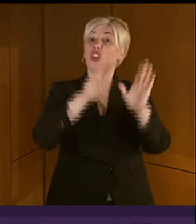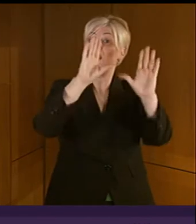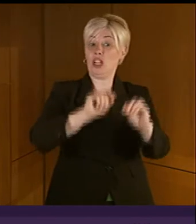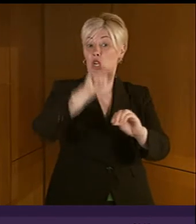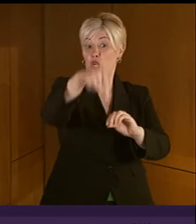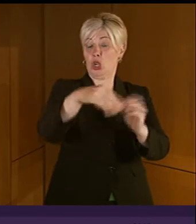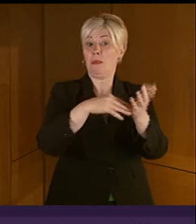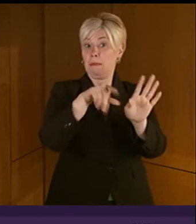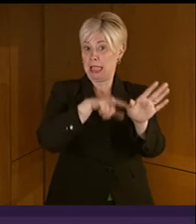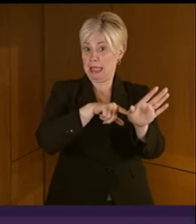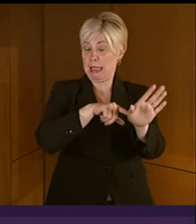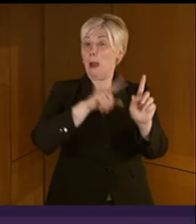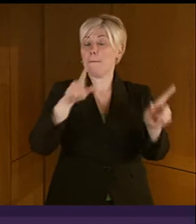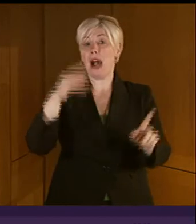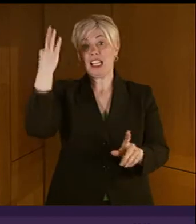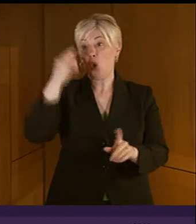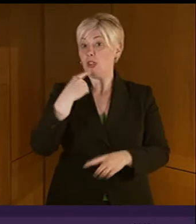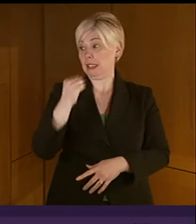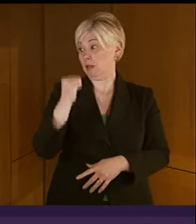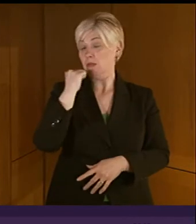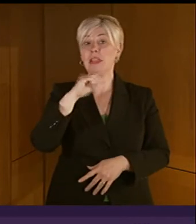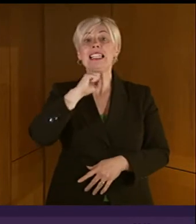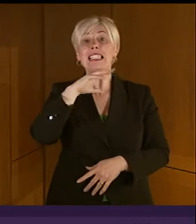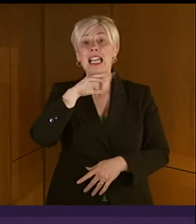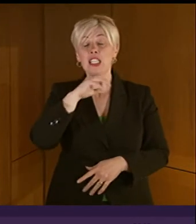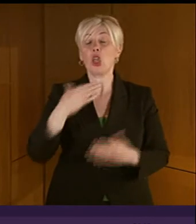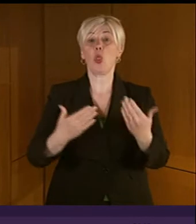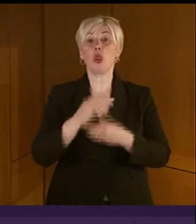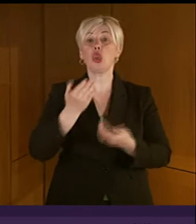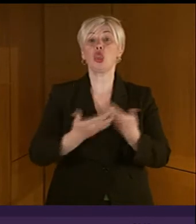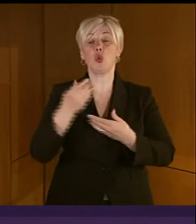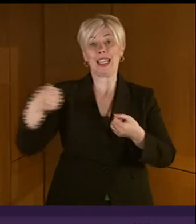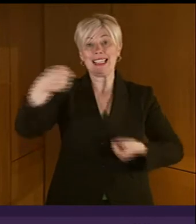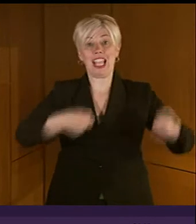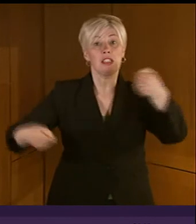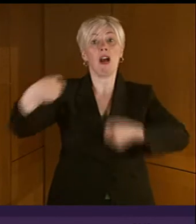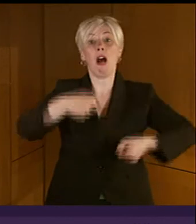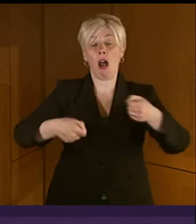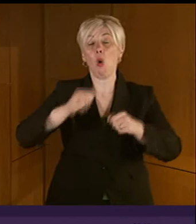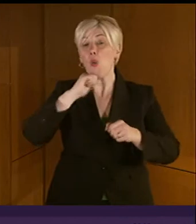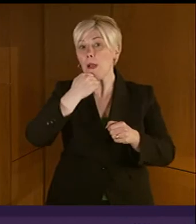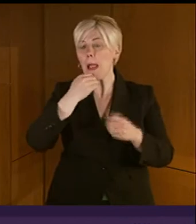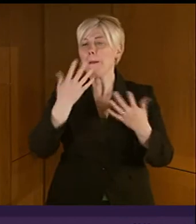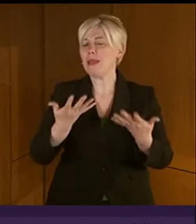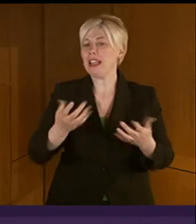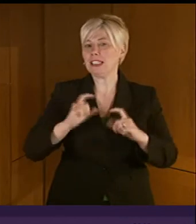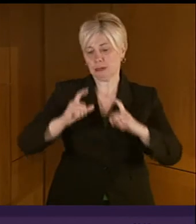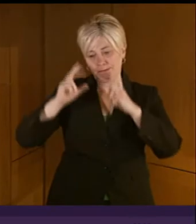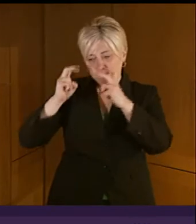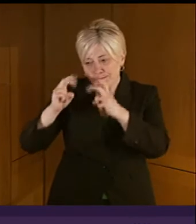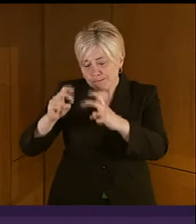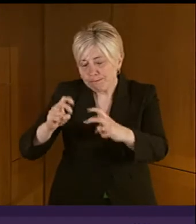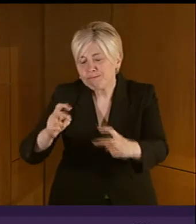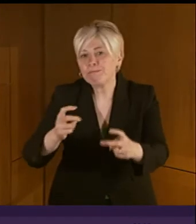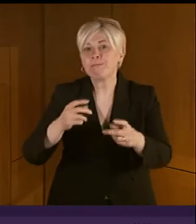Although the Council indicated on Saturday that they would run a new tender exercise, I understand they are still exploring options which would avoid